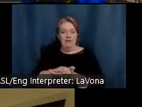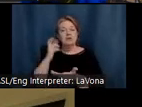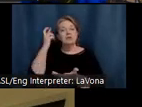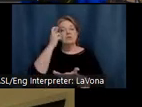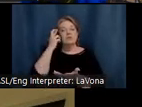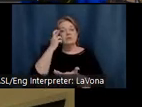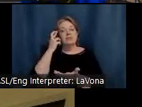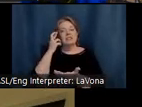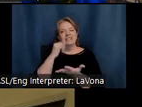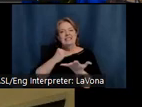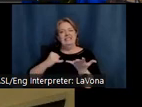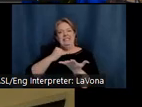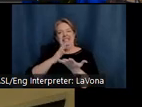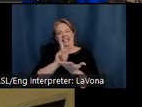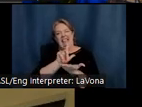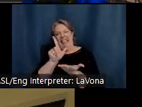the end of her life.